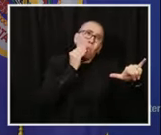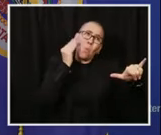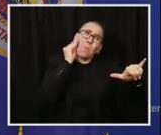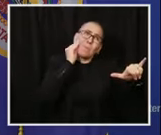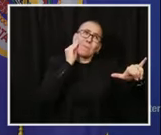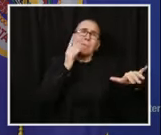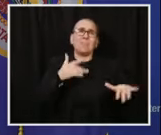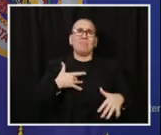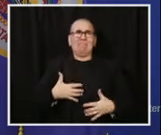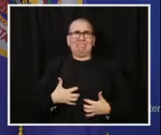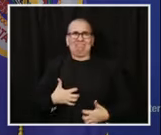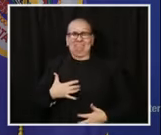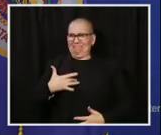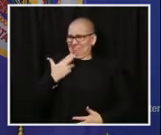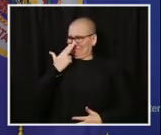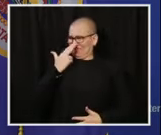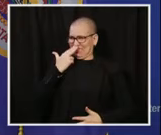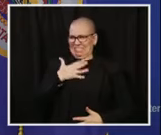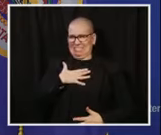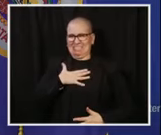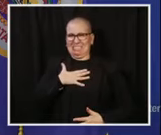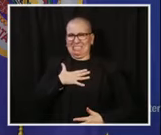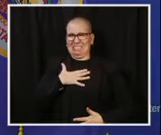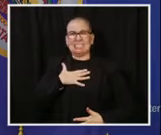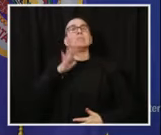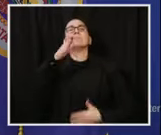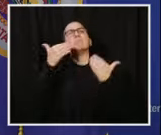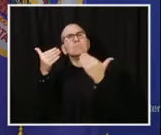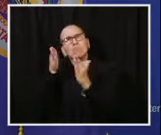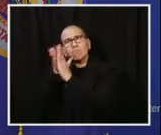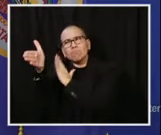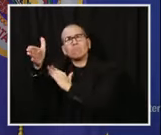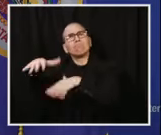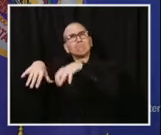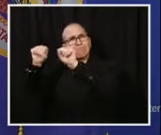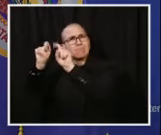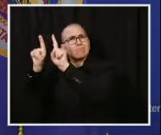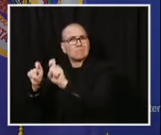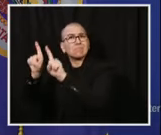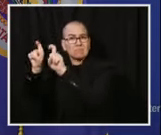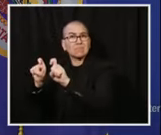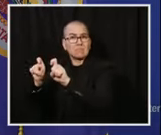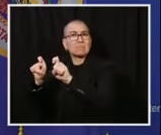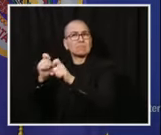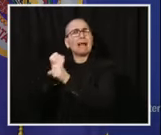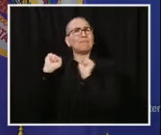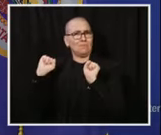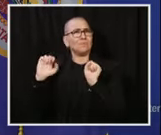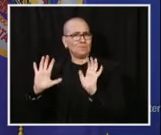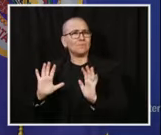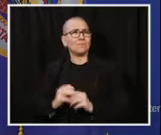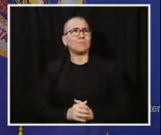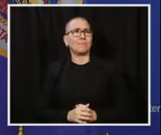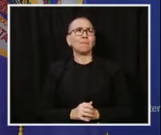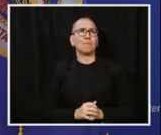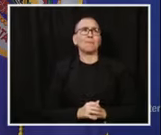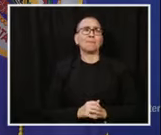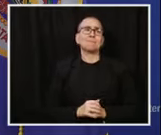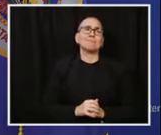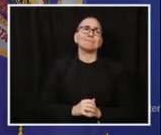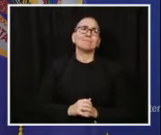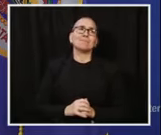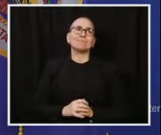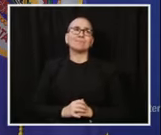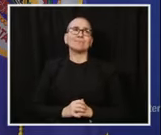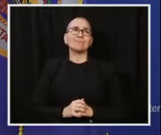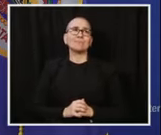where you might need to know that. So with that, Minnesotans, we're going to take a two-minute break here, come back on with our socially distance and remote media